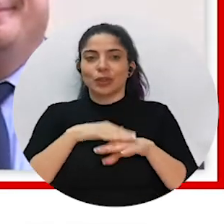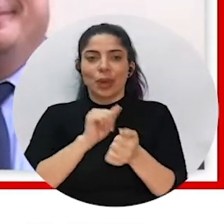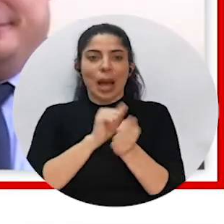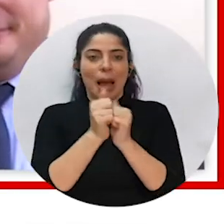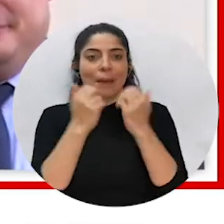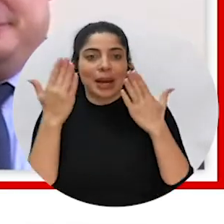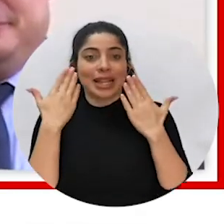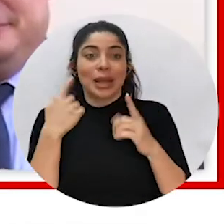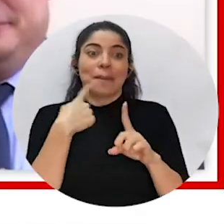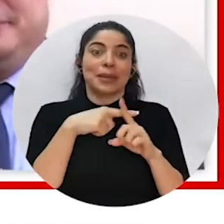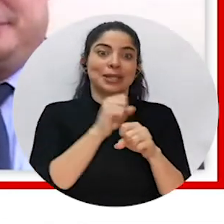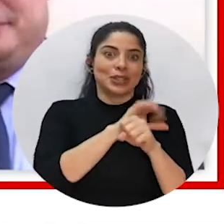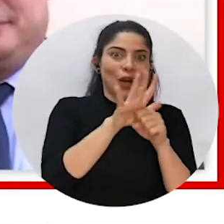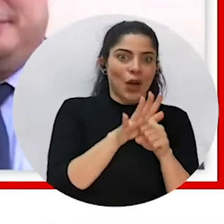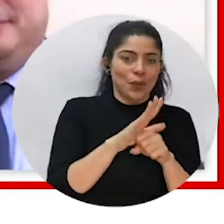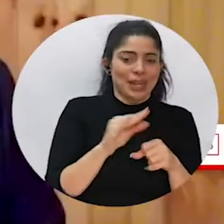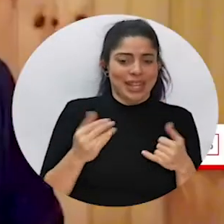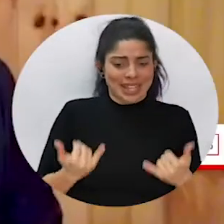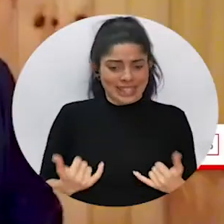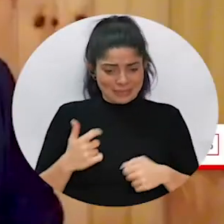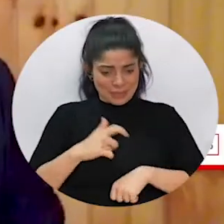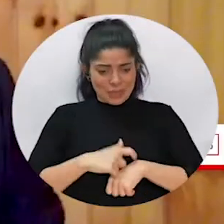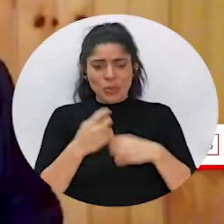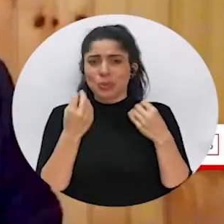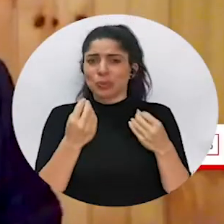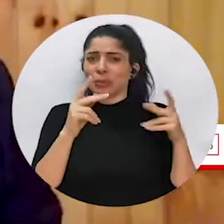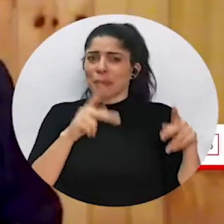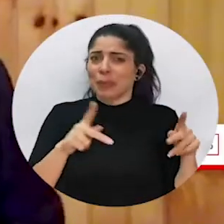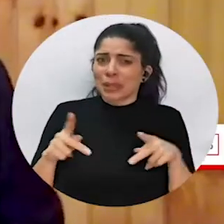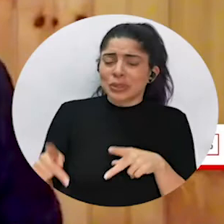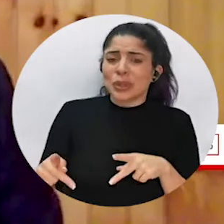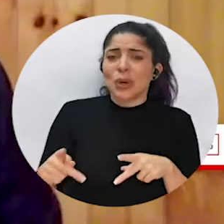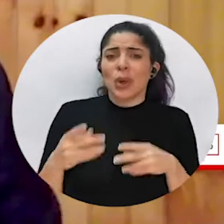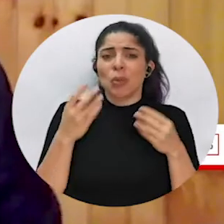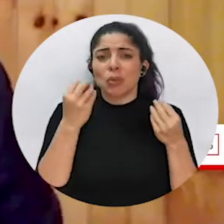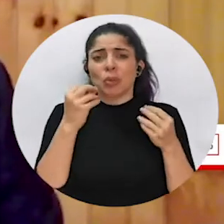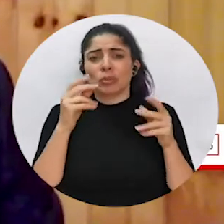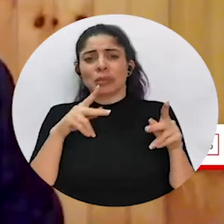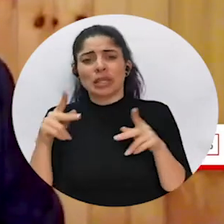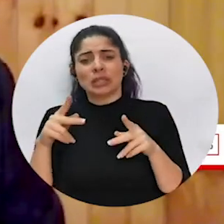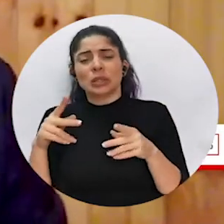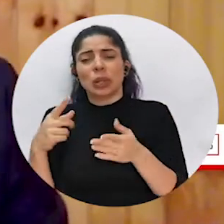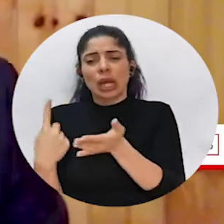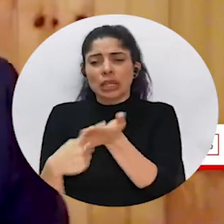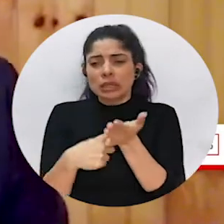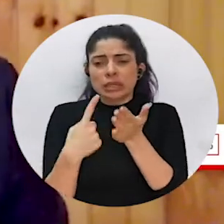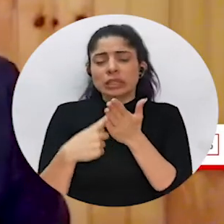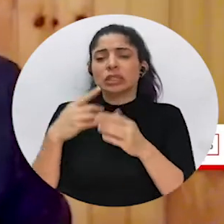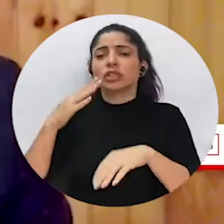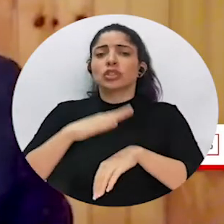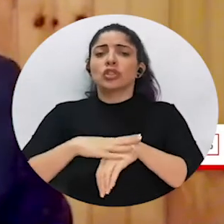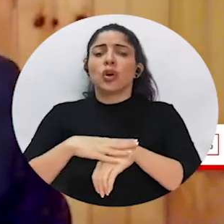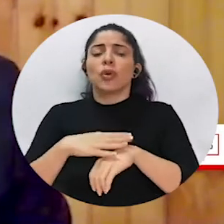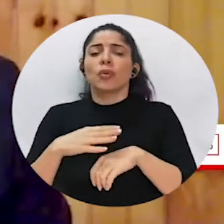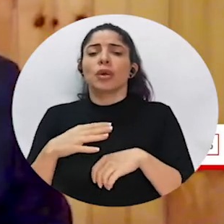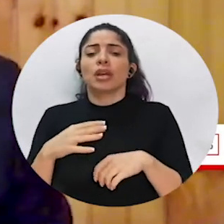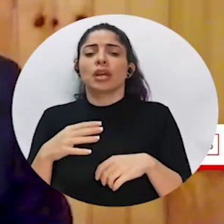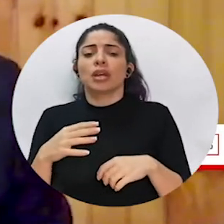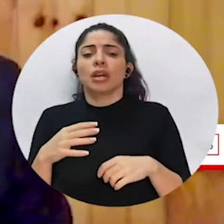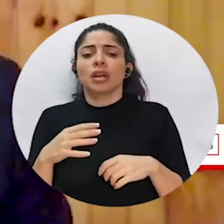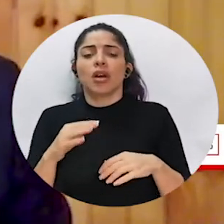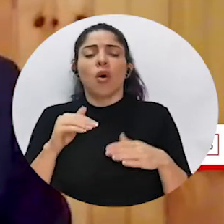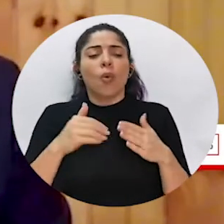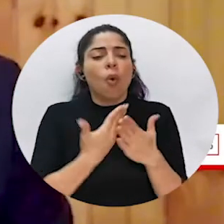also talk about climate change and COVID. And of course, in this moment, lots of people, lots of thinkers, are talking about spending